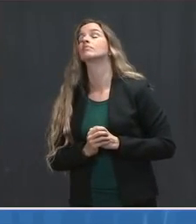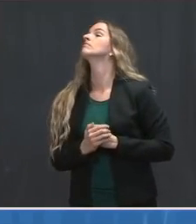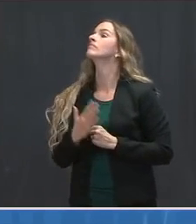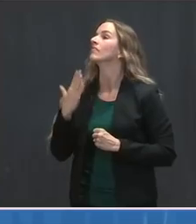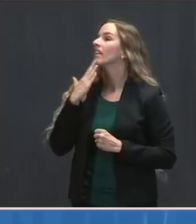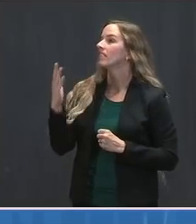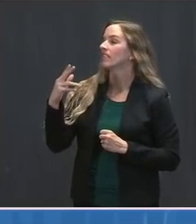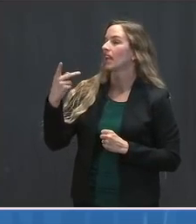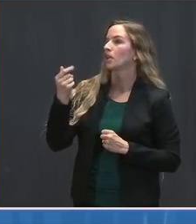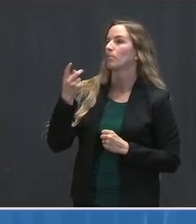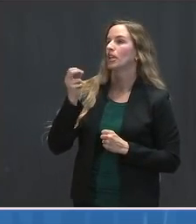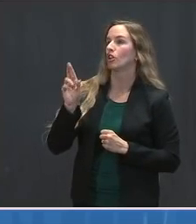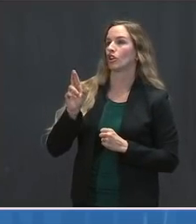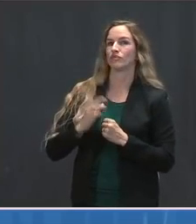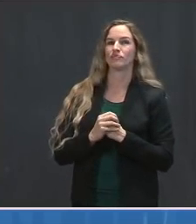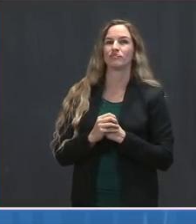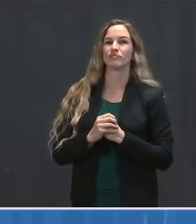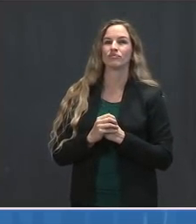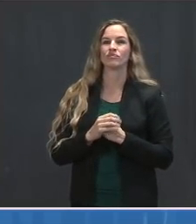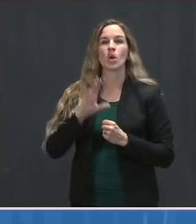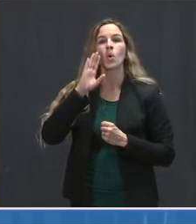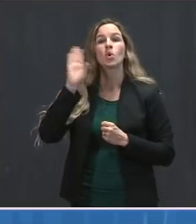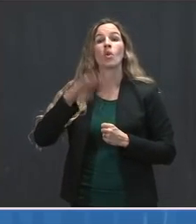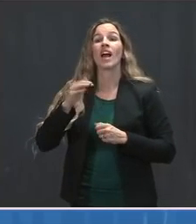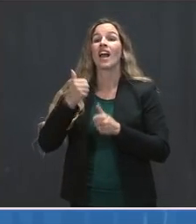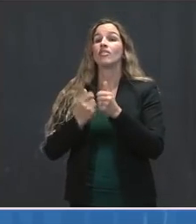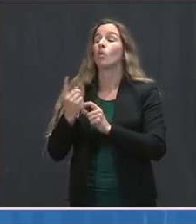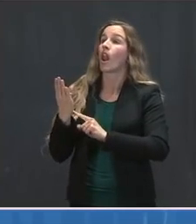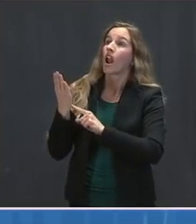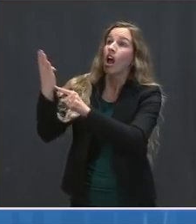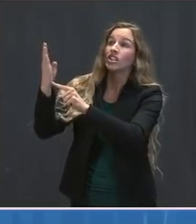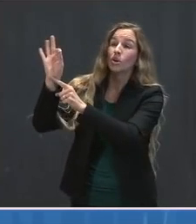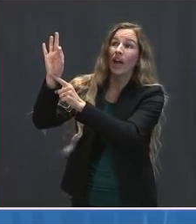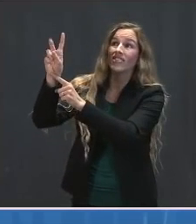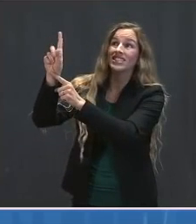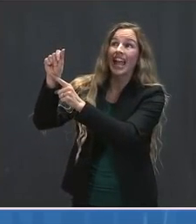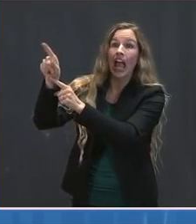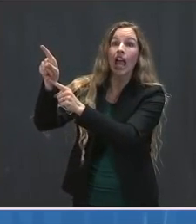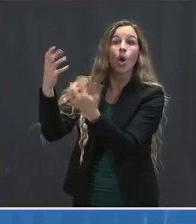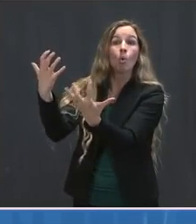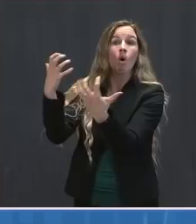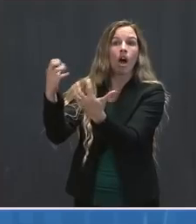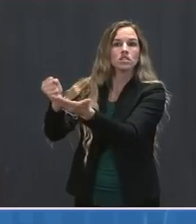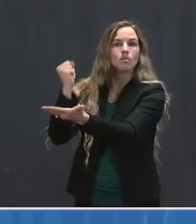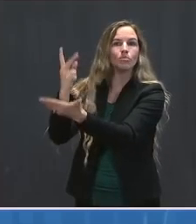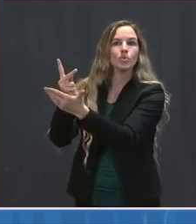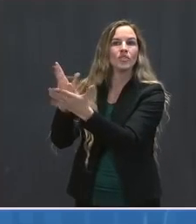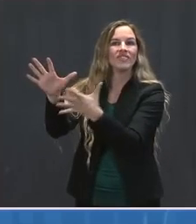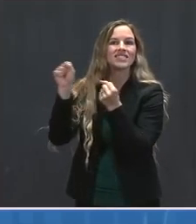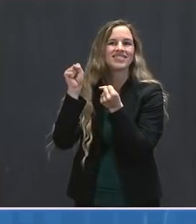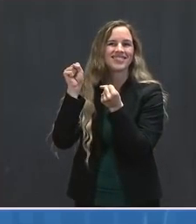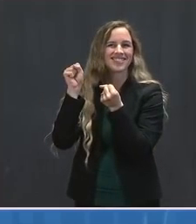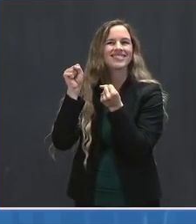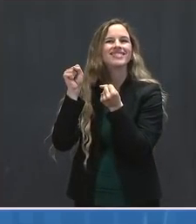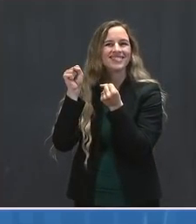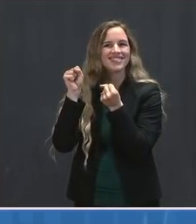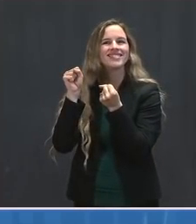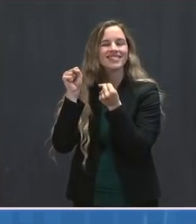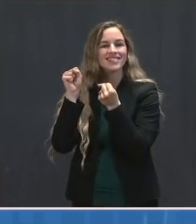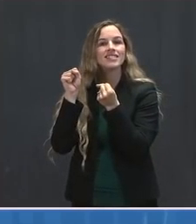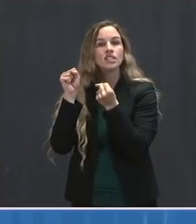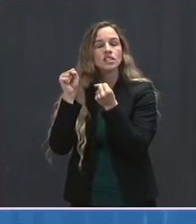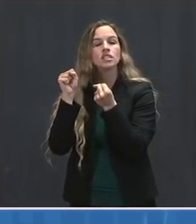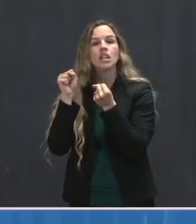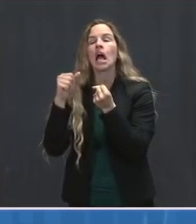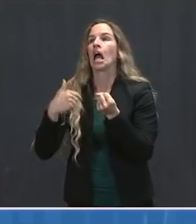we understand that everybody who has something submitted to the FDA wants their product approved. And, you know, I would only observe, having been around